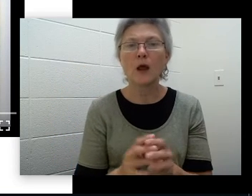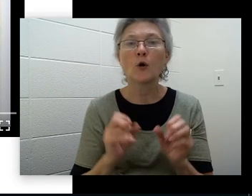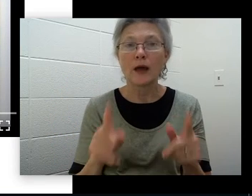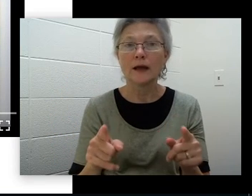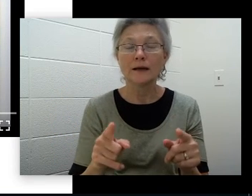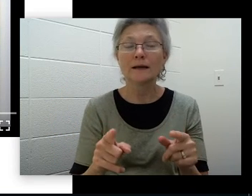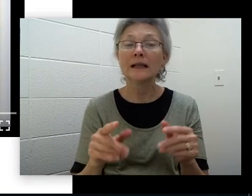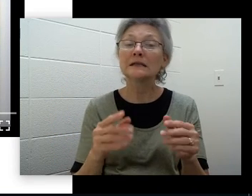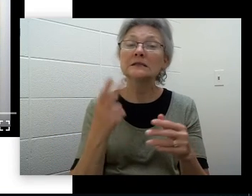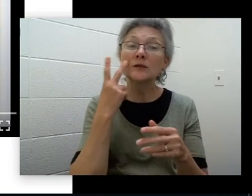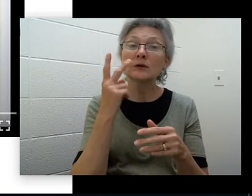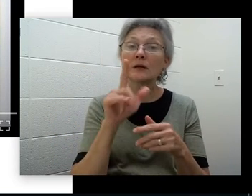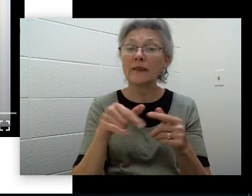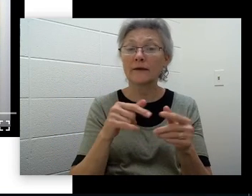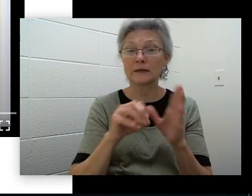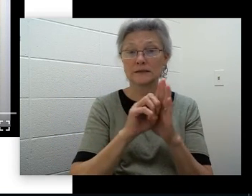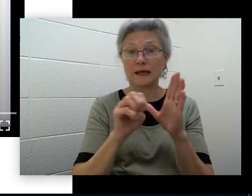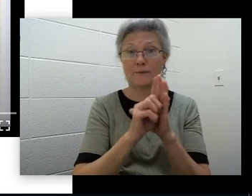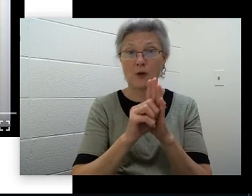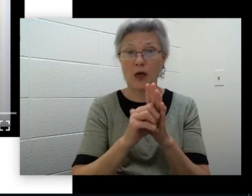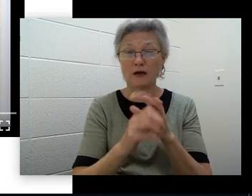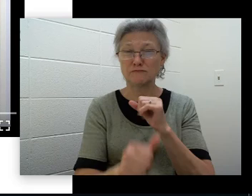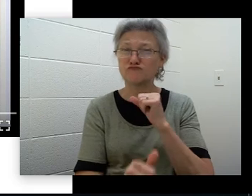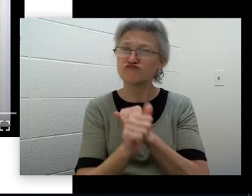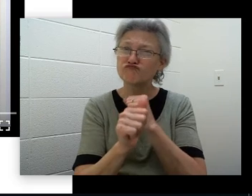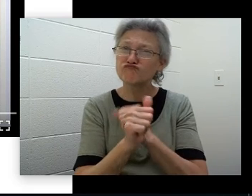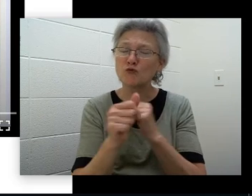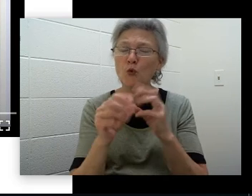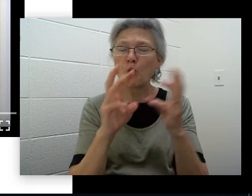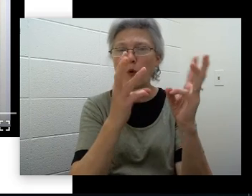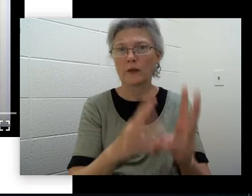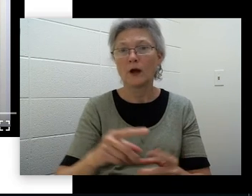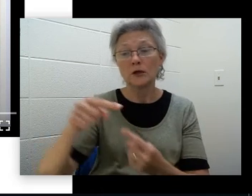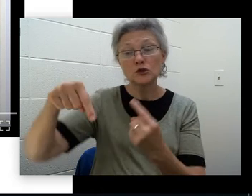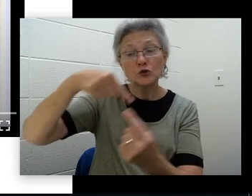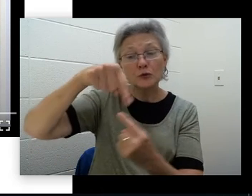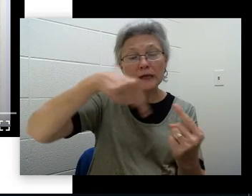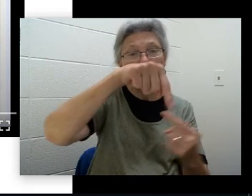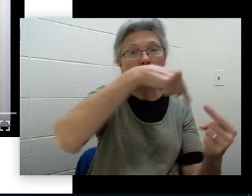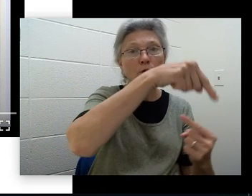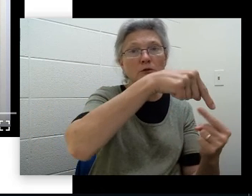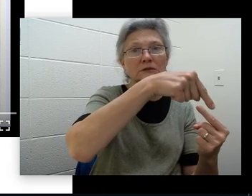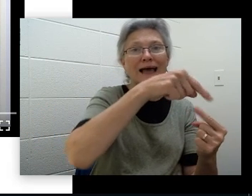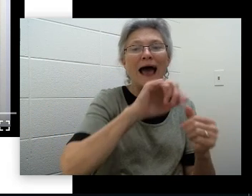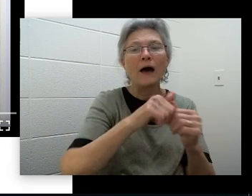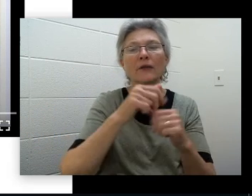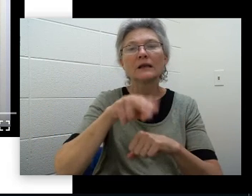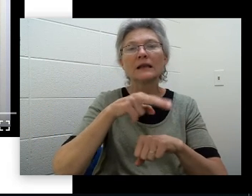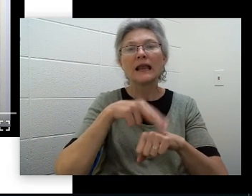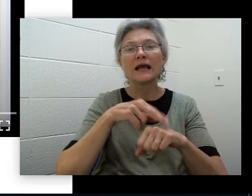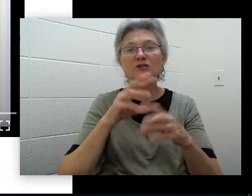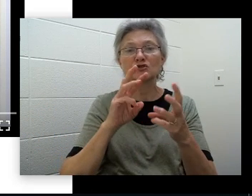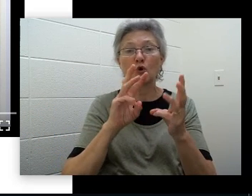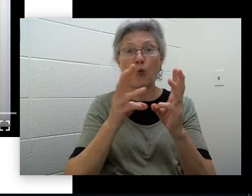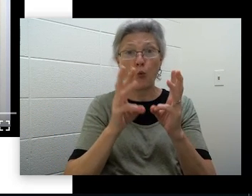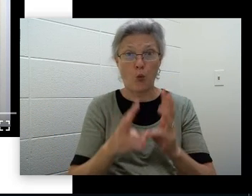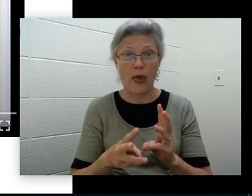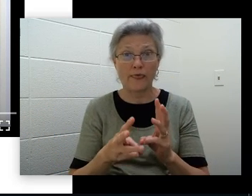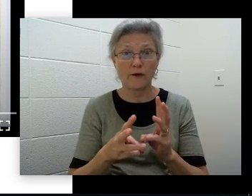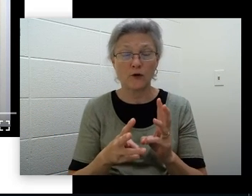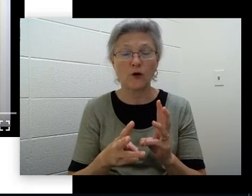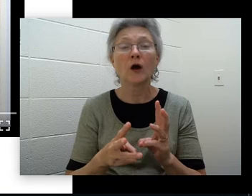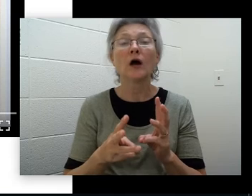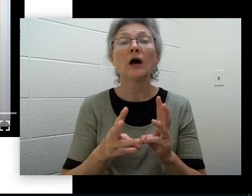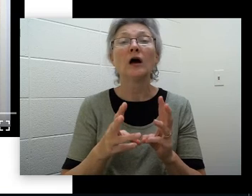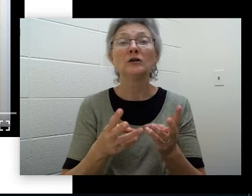Alright, let's look at another example of severe weather, tornadoes. And let's examine how the National Weather Service lets us know when